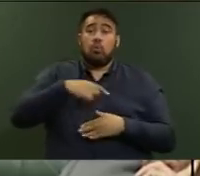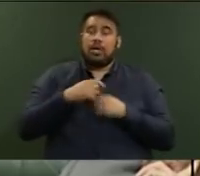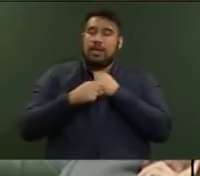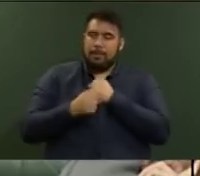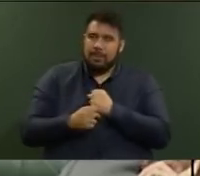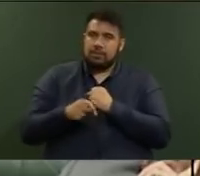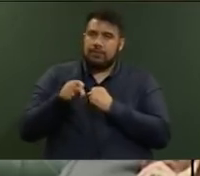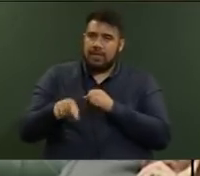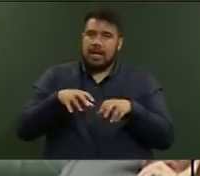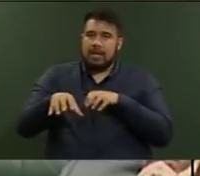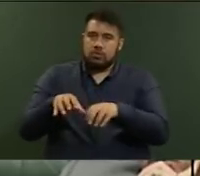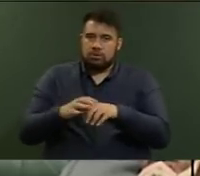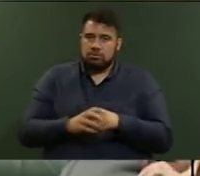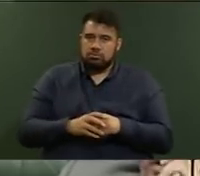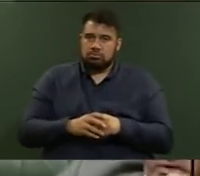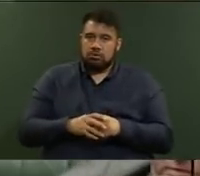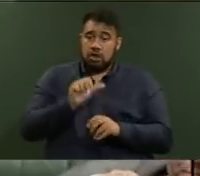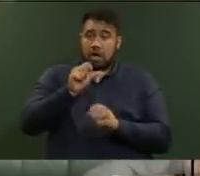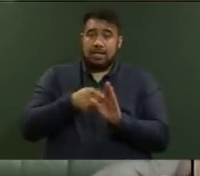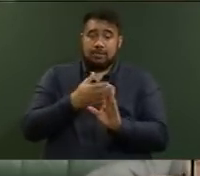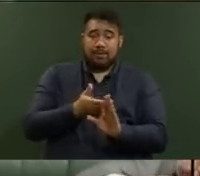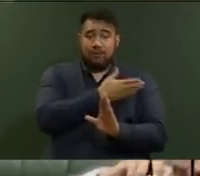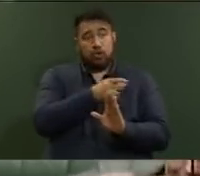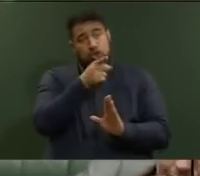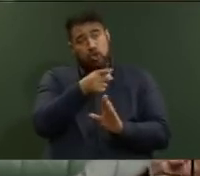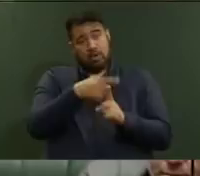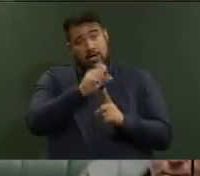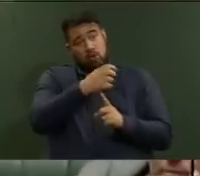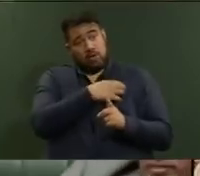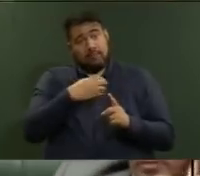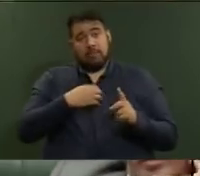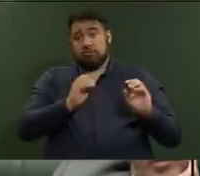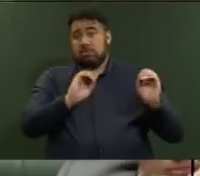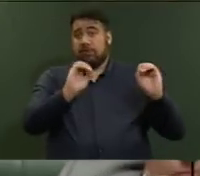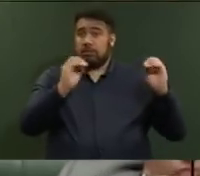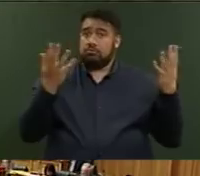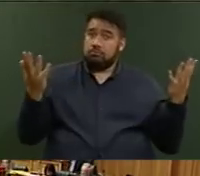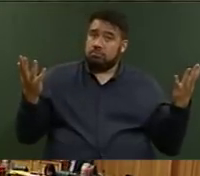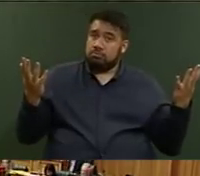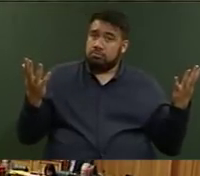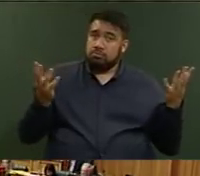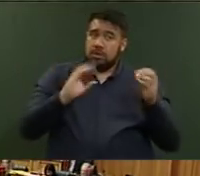something that over nine years, the member and her Government didn't do, which was build affordable homes.